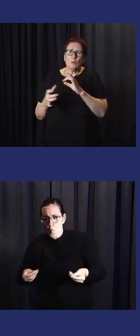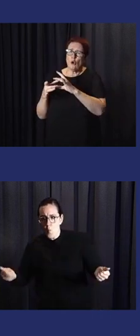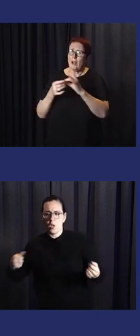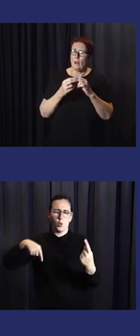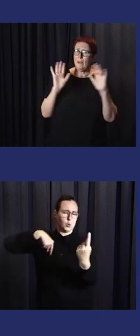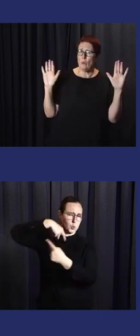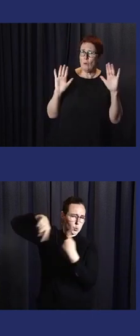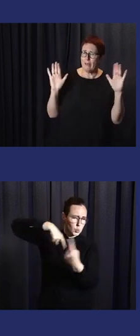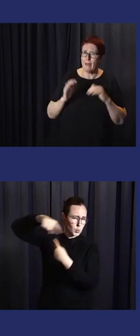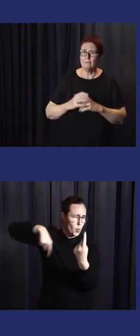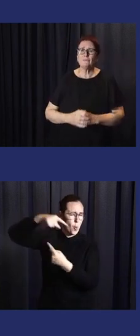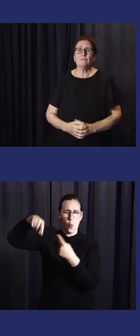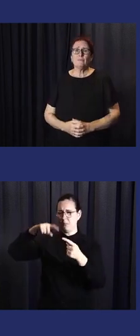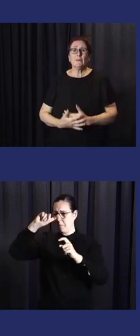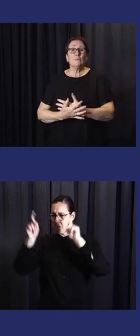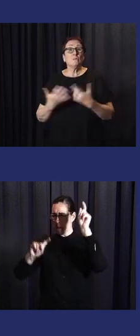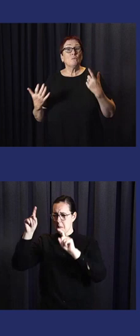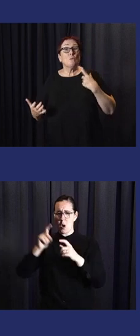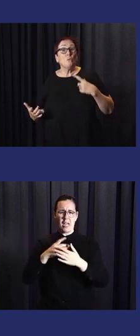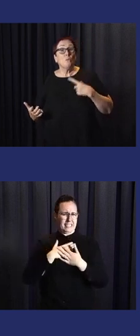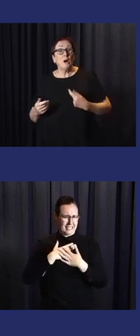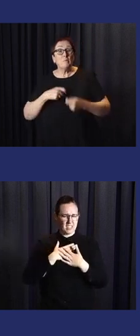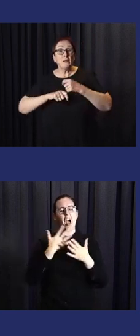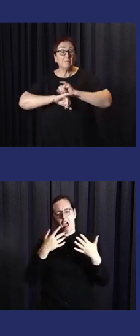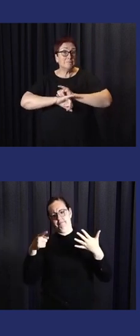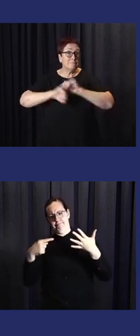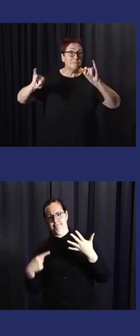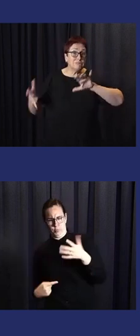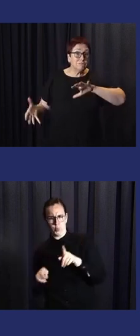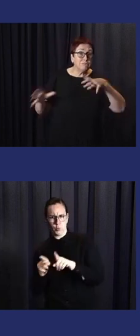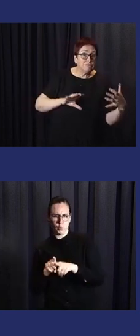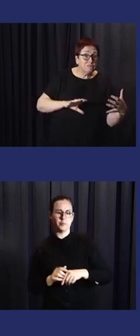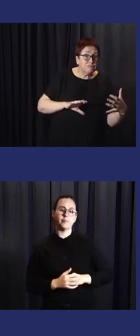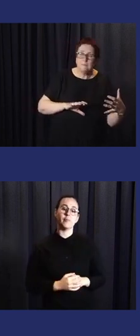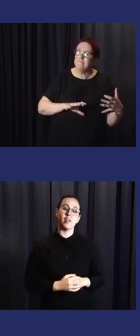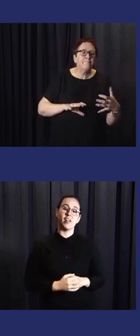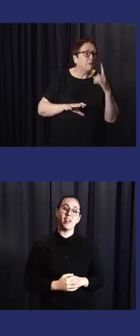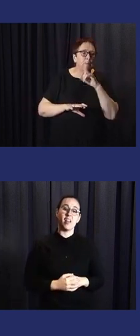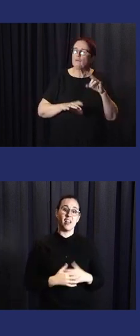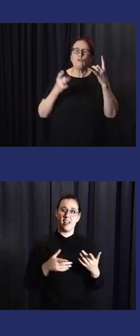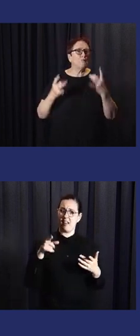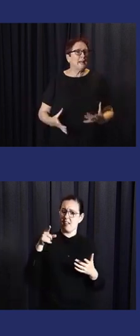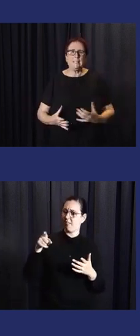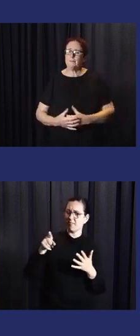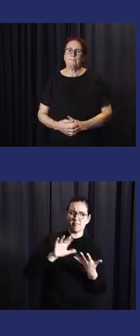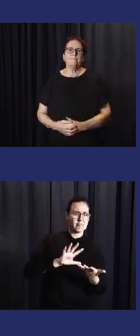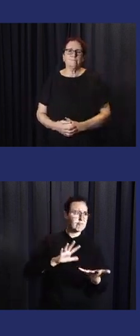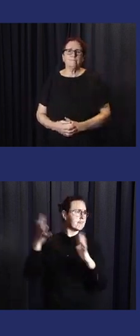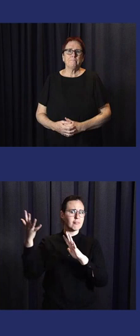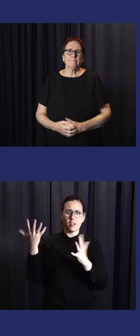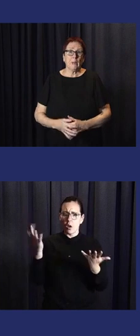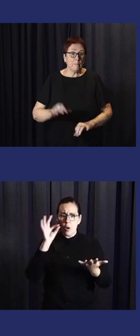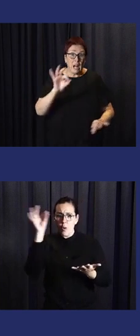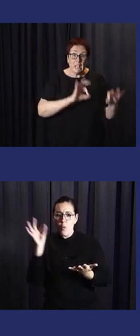longer droughts, stronger storms and non-weather-related problems too. And one of the major reasons these